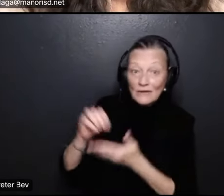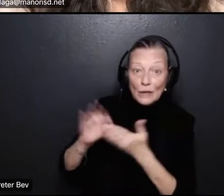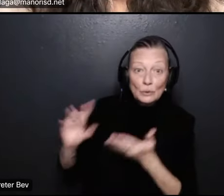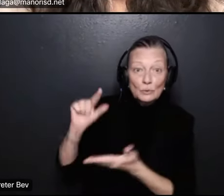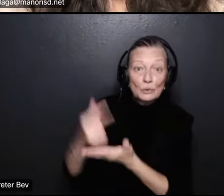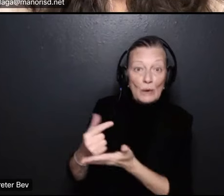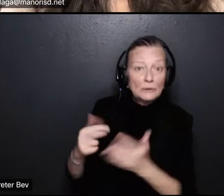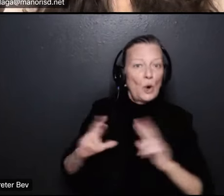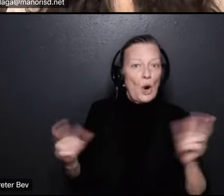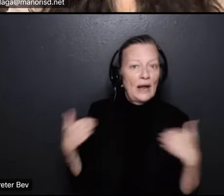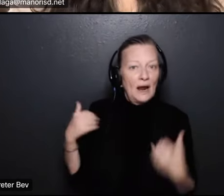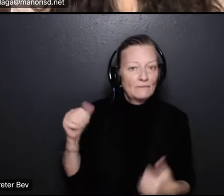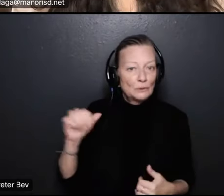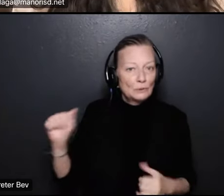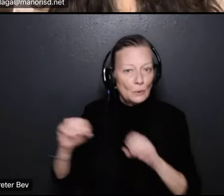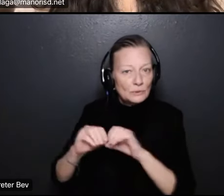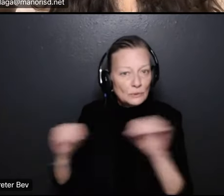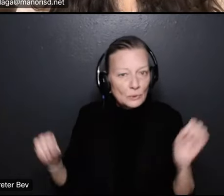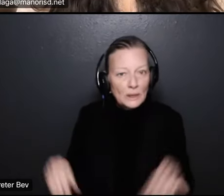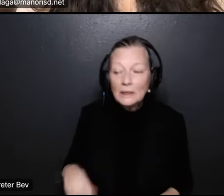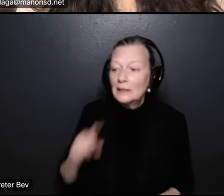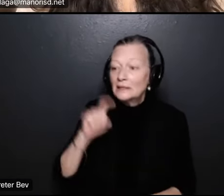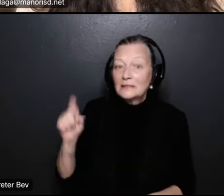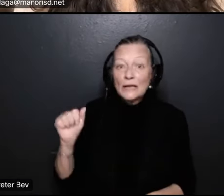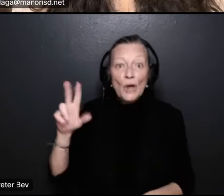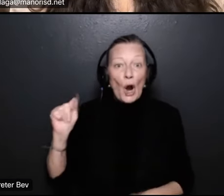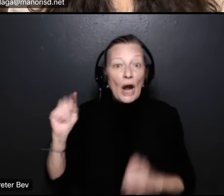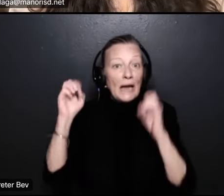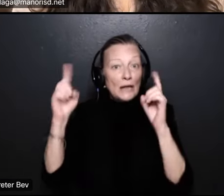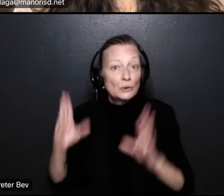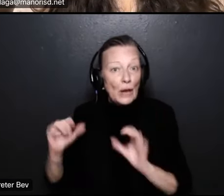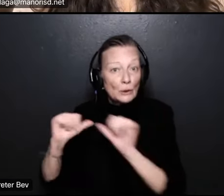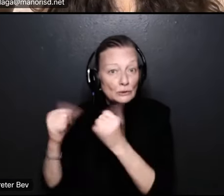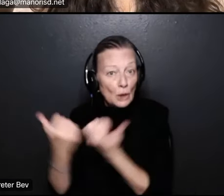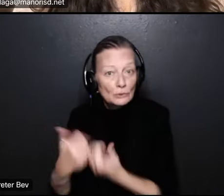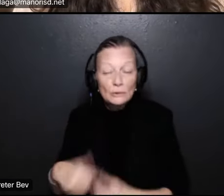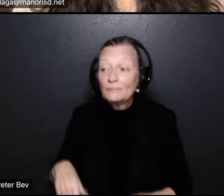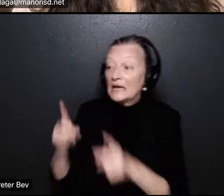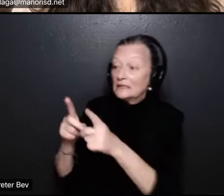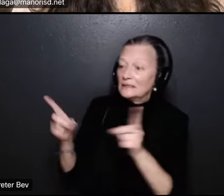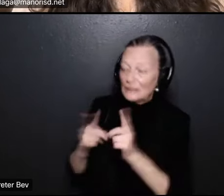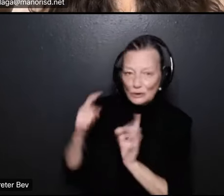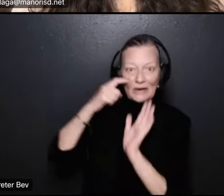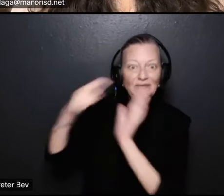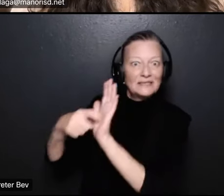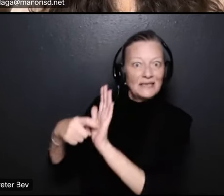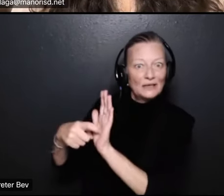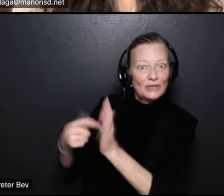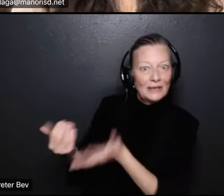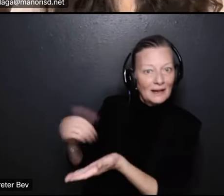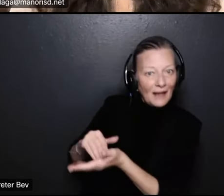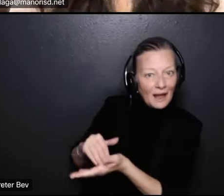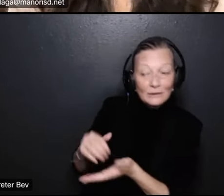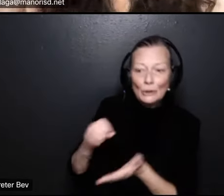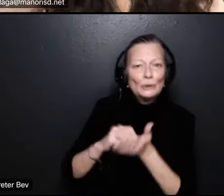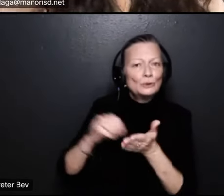associate's degree being a texas art educator association district of distinction again having students compete at the state